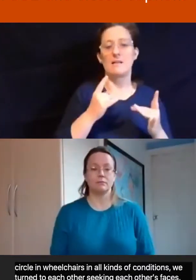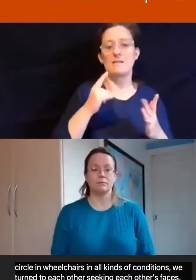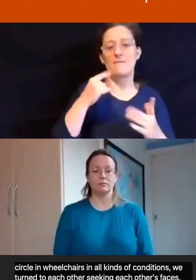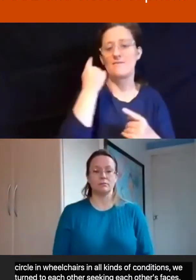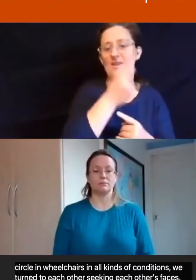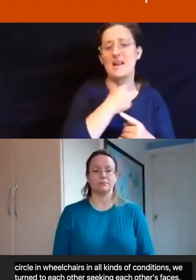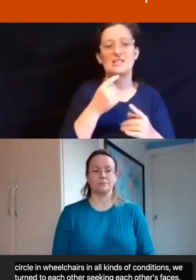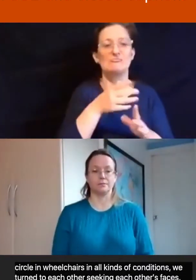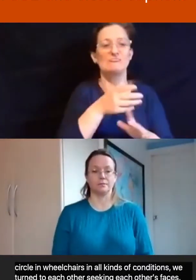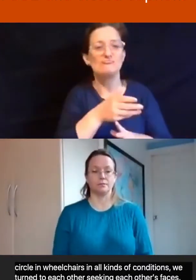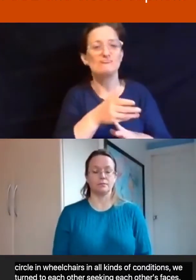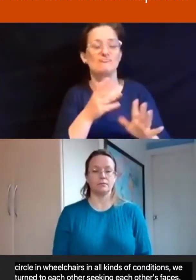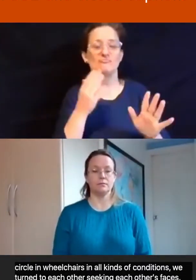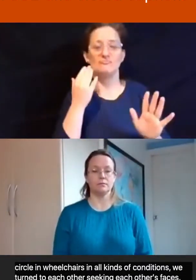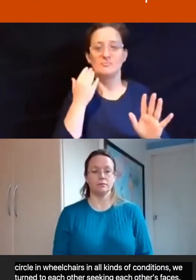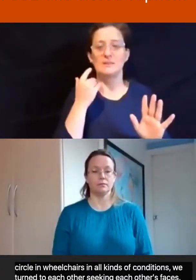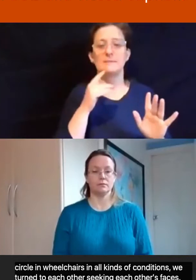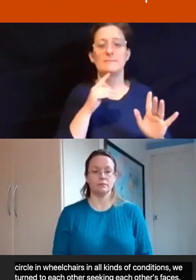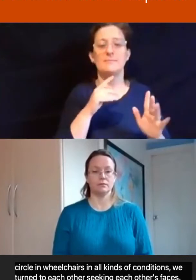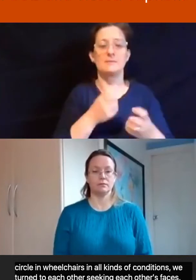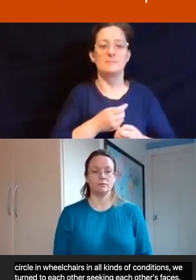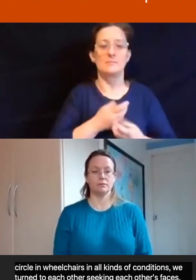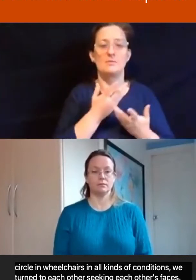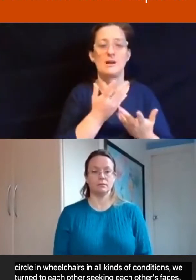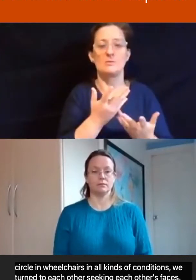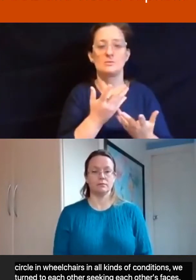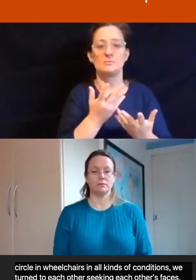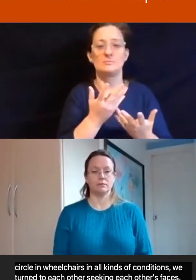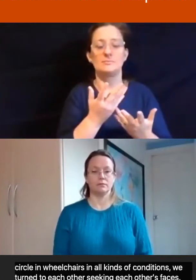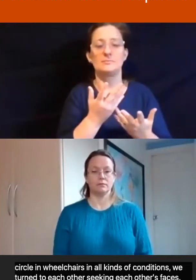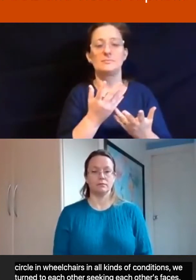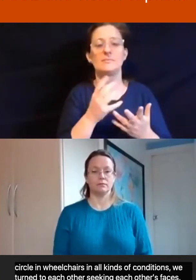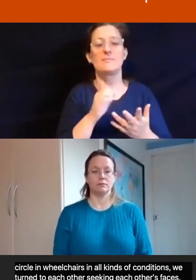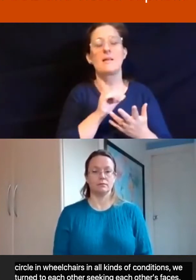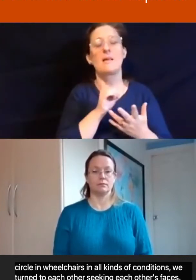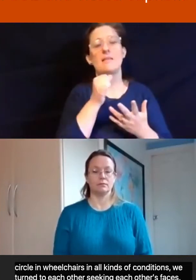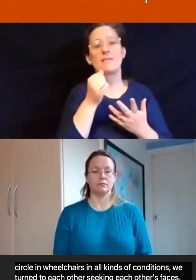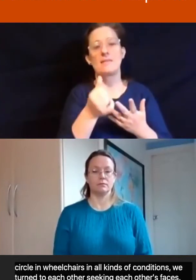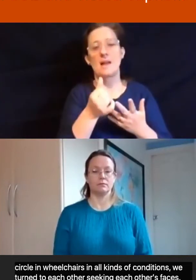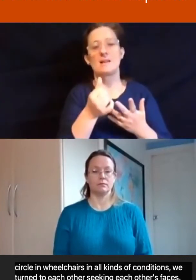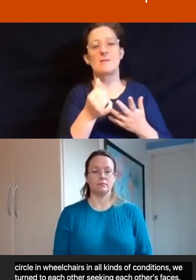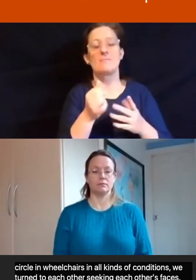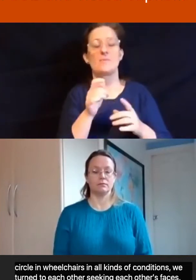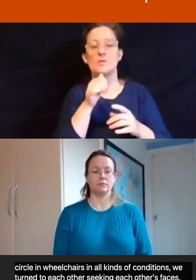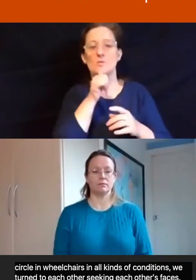shaking hands steadied for the pouring out of the oil, then the murmuring of the words of commissioning, each to the other.